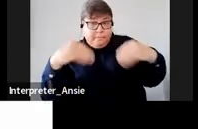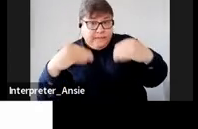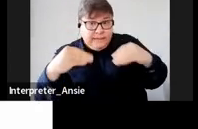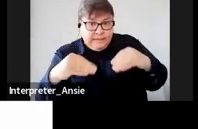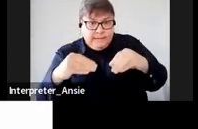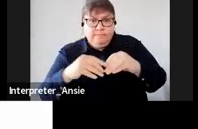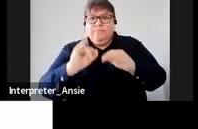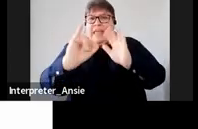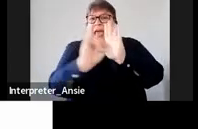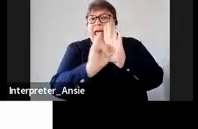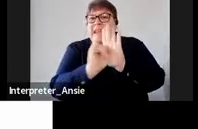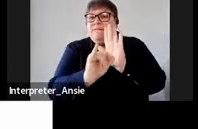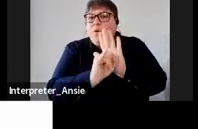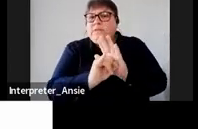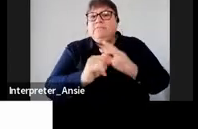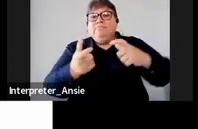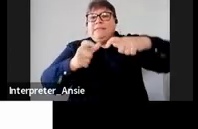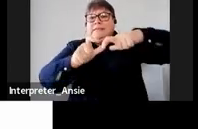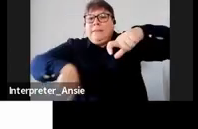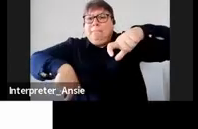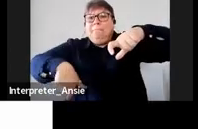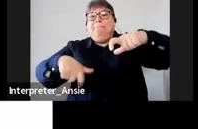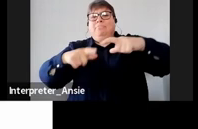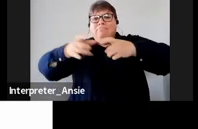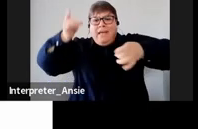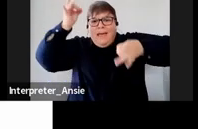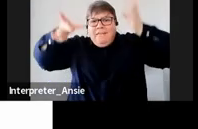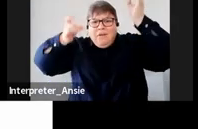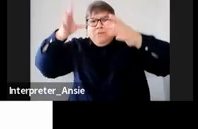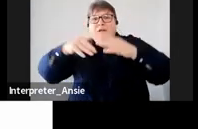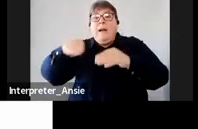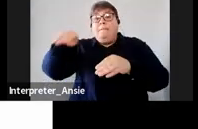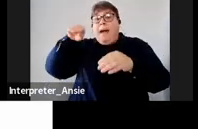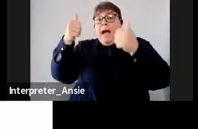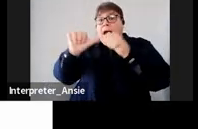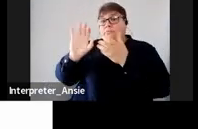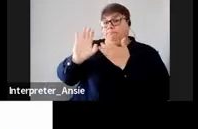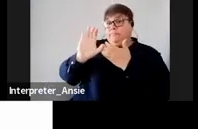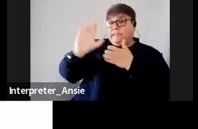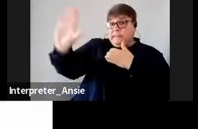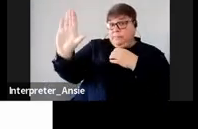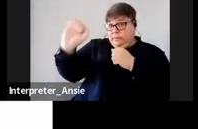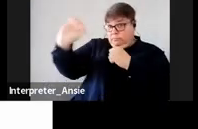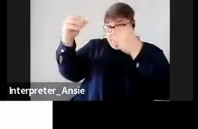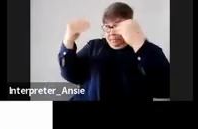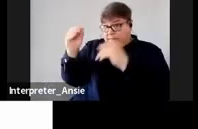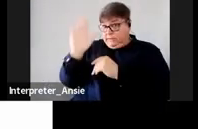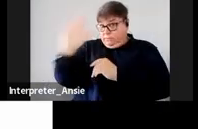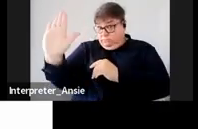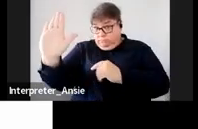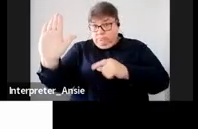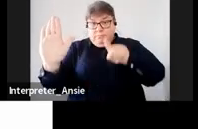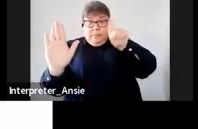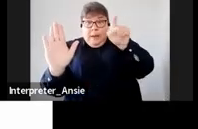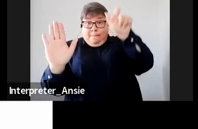invoices till slips and other information together have a separate bank account so that your personal and business expenses don't get mixed